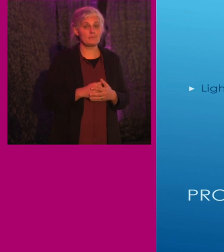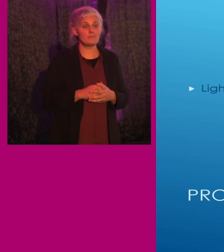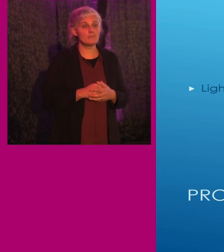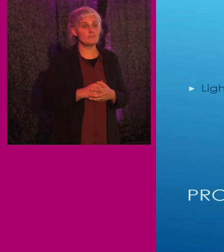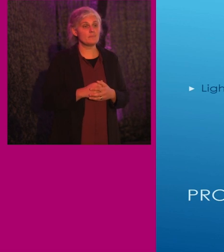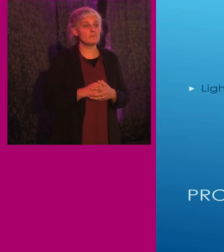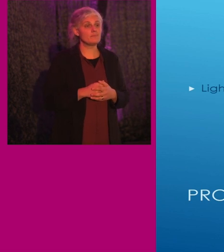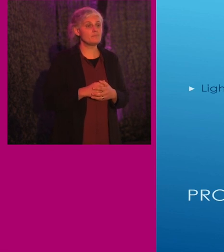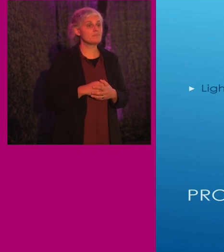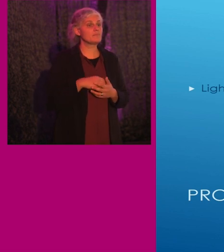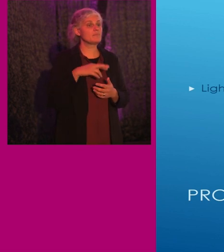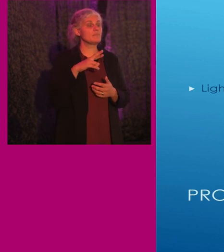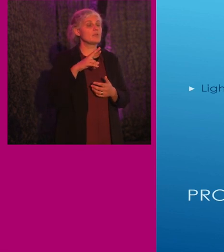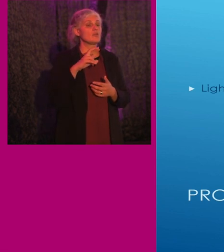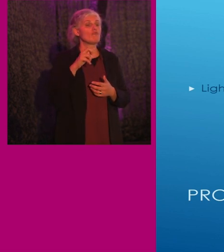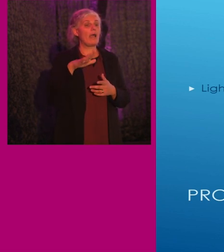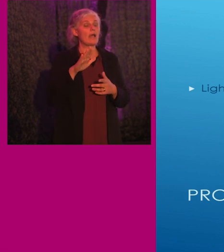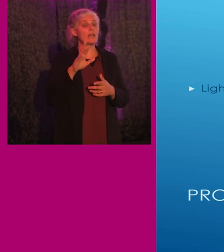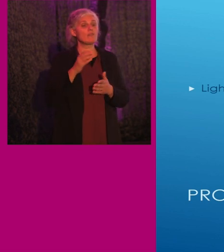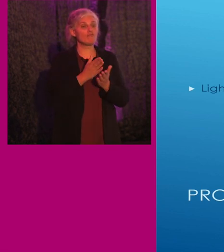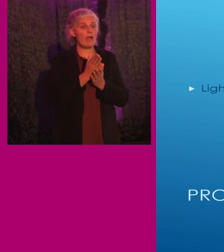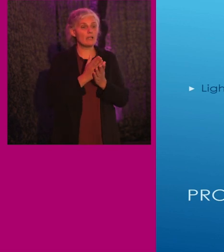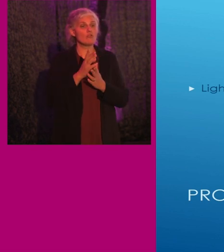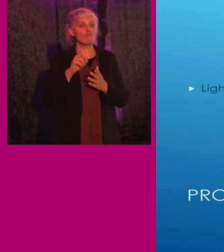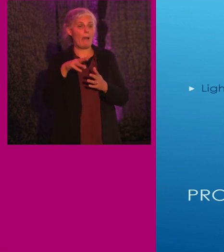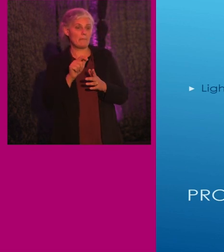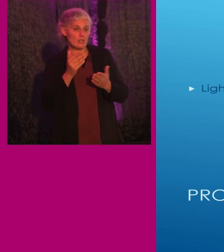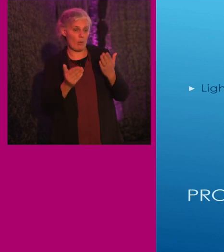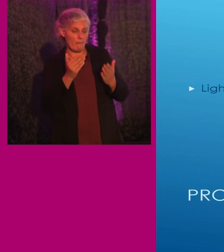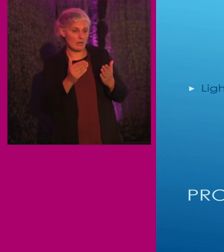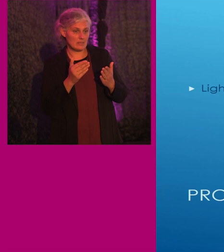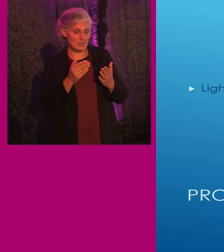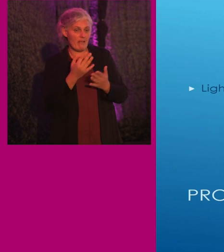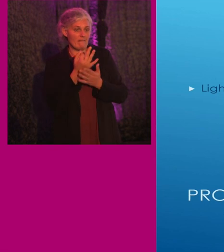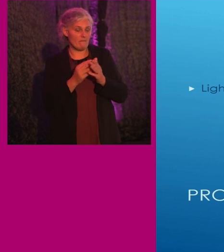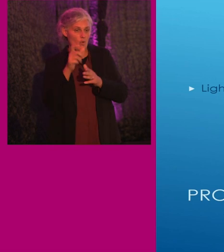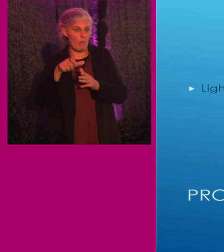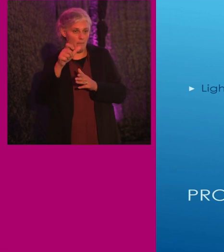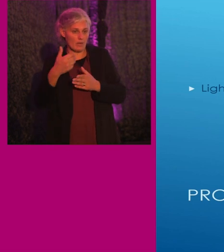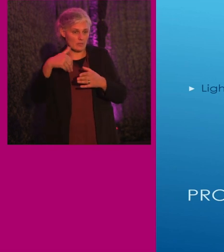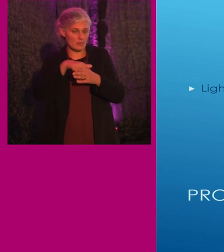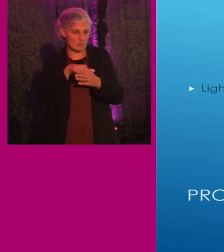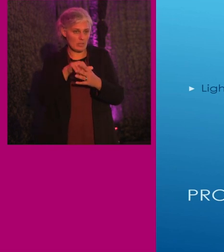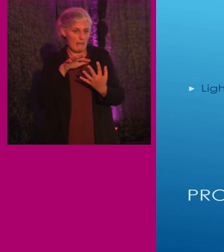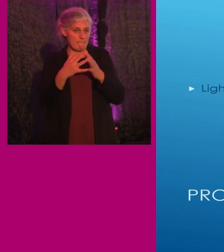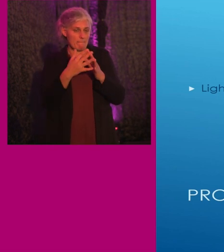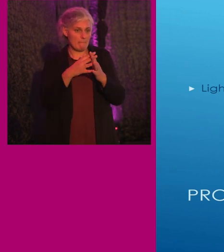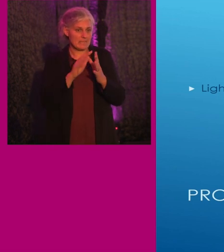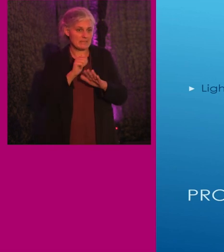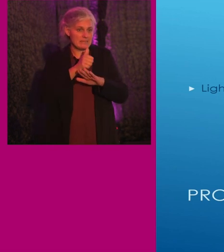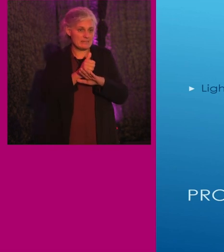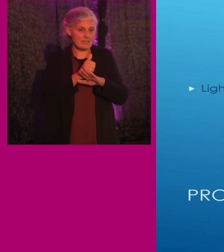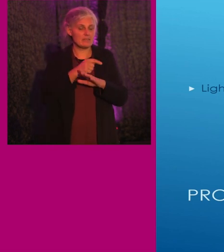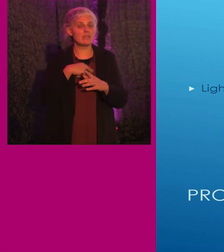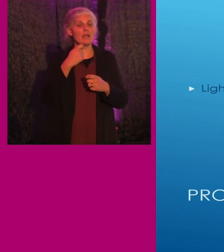Light rail, when compared to rapid rail systems, typically carries fewer passengers and can operate in mixed traffic with